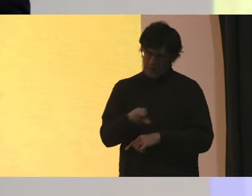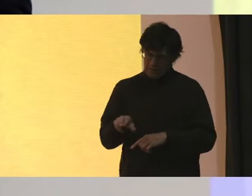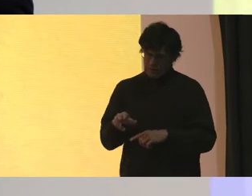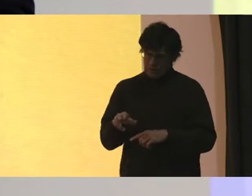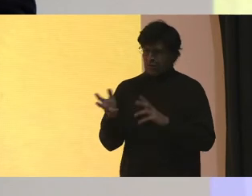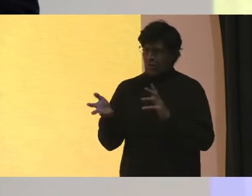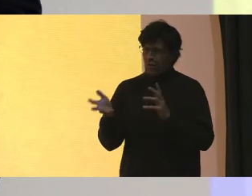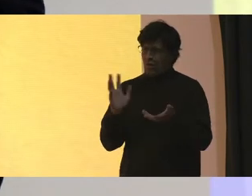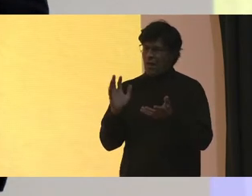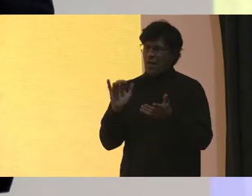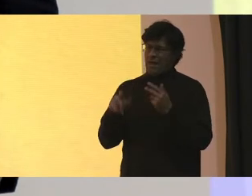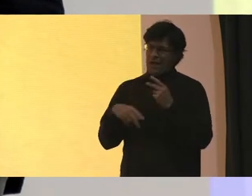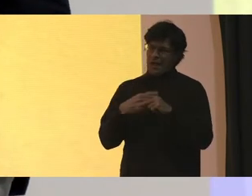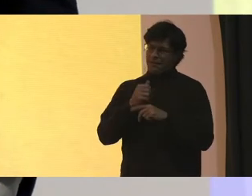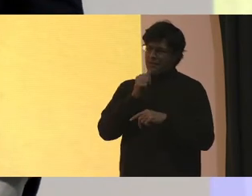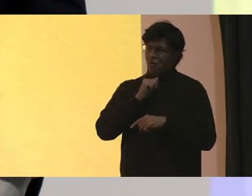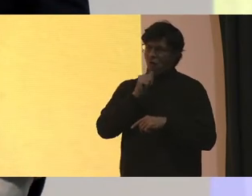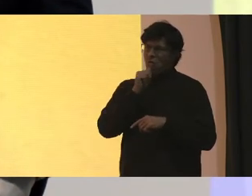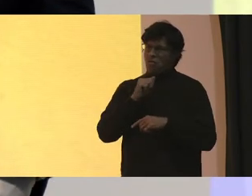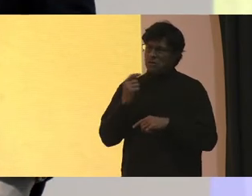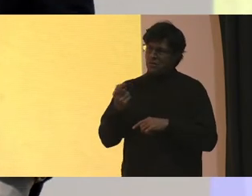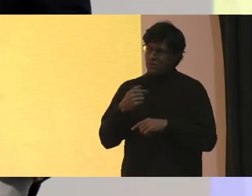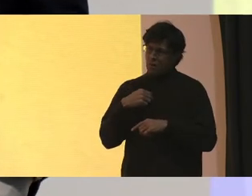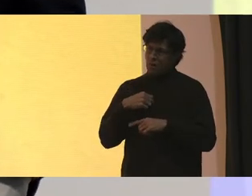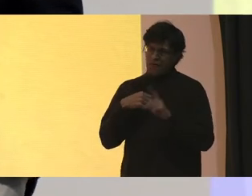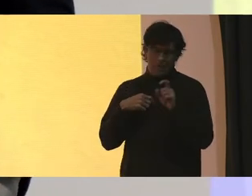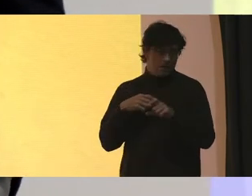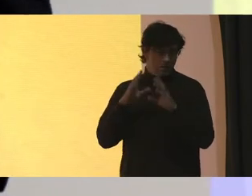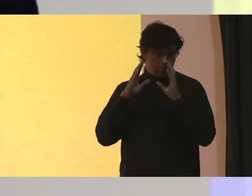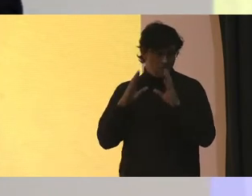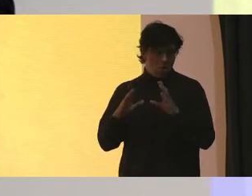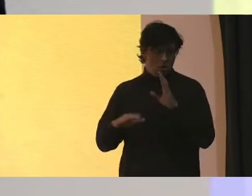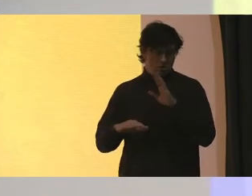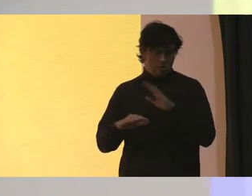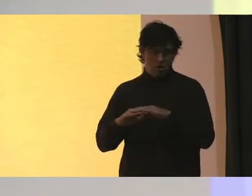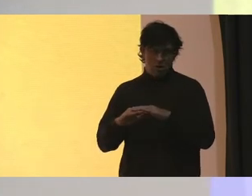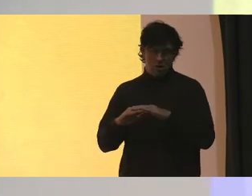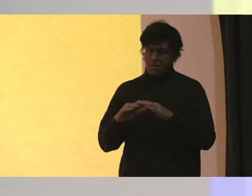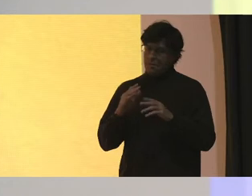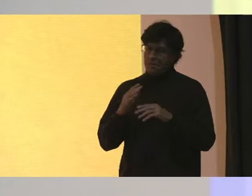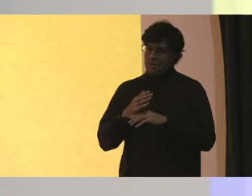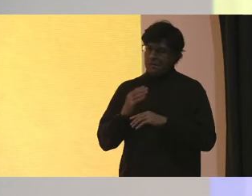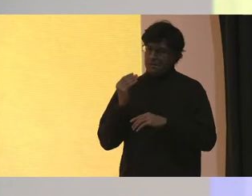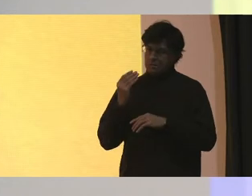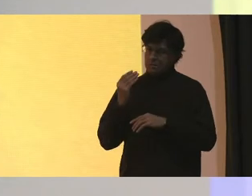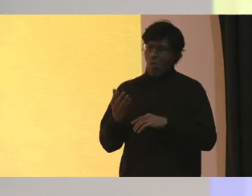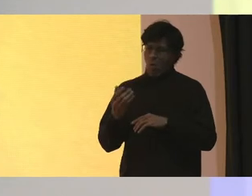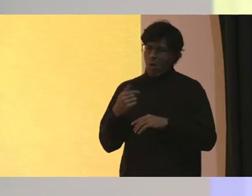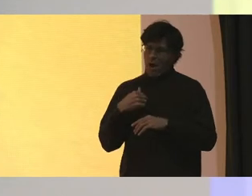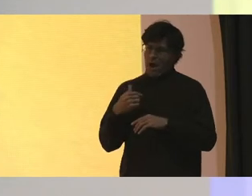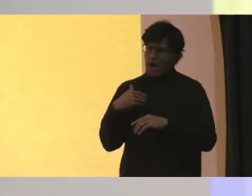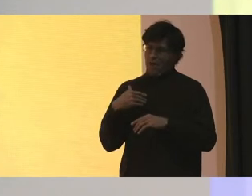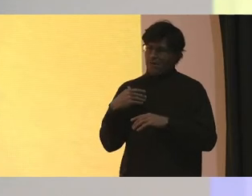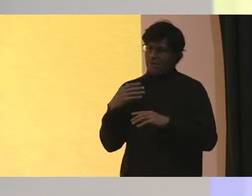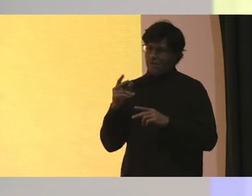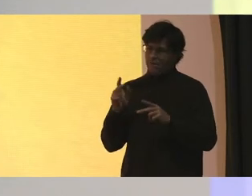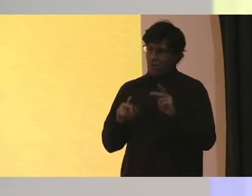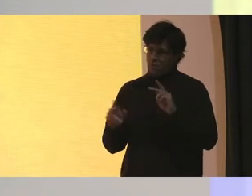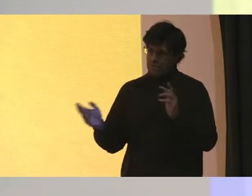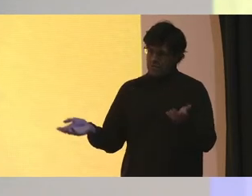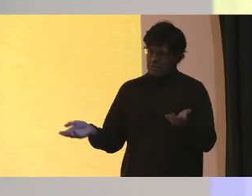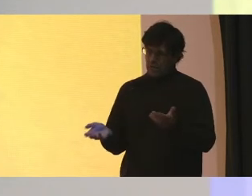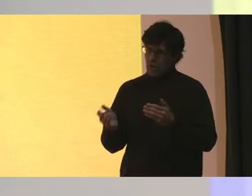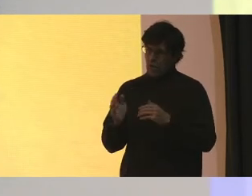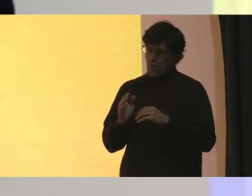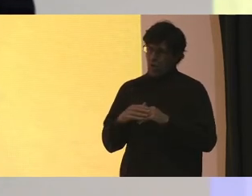that kind of tolerance is something that we need to be focusing on So, please know that I have folks here I know